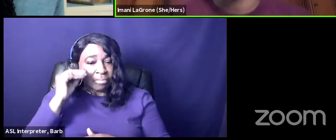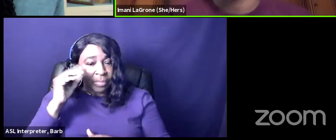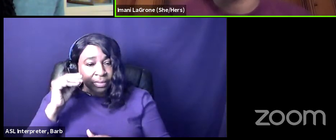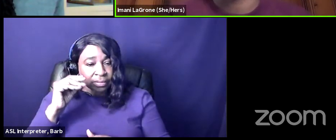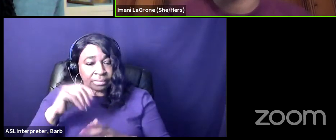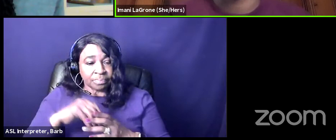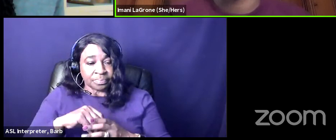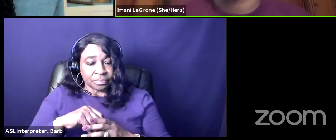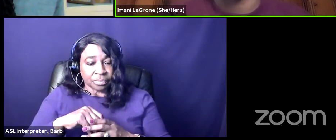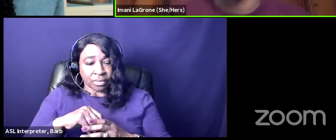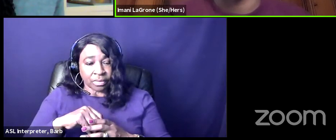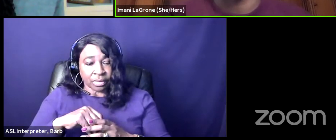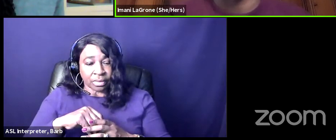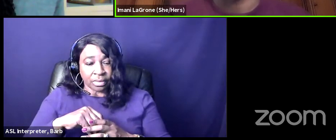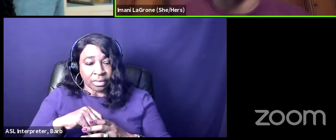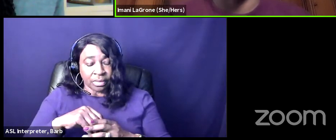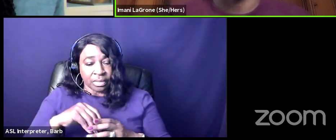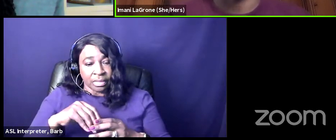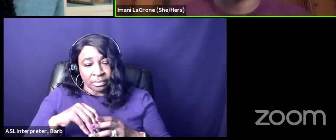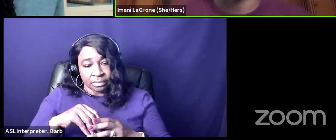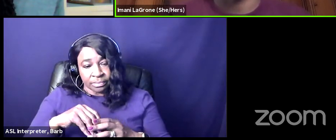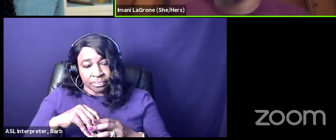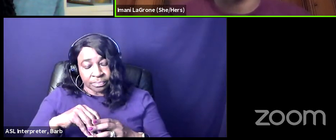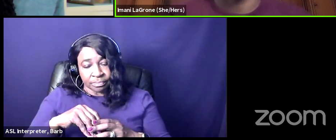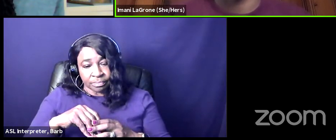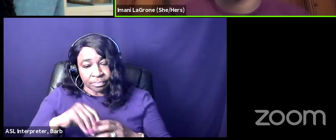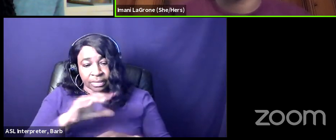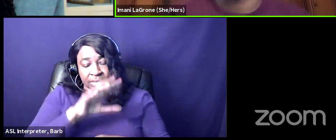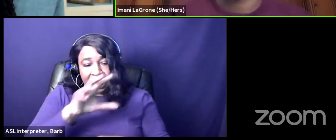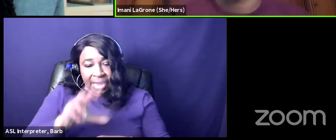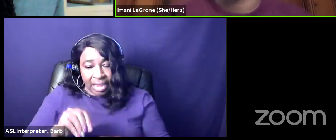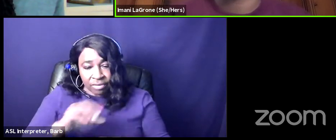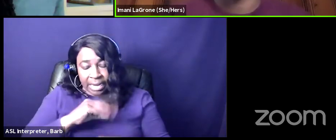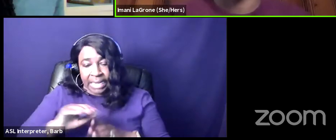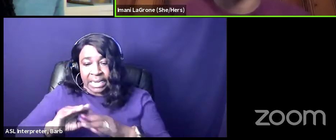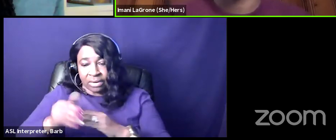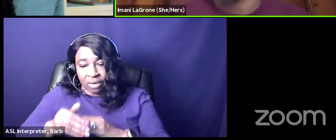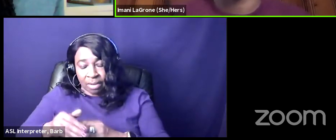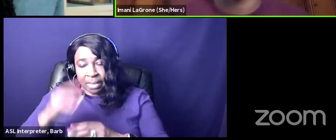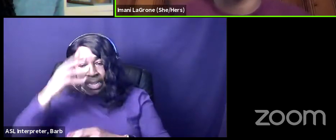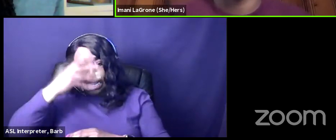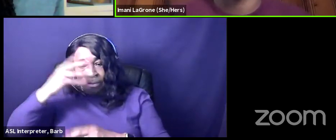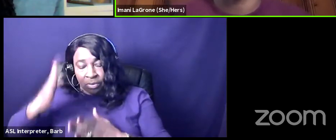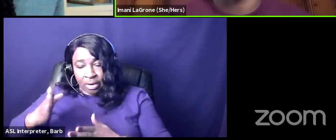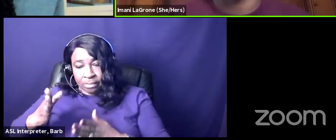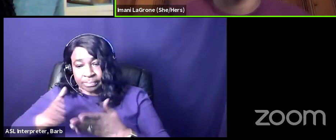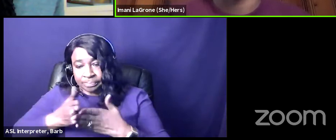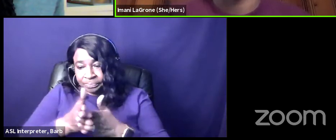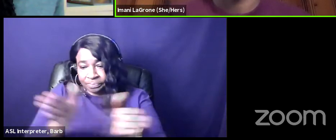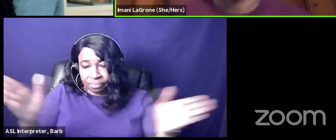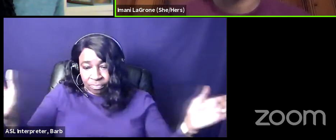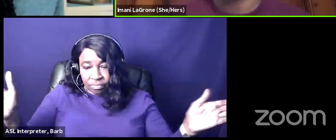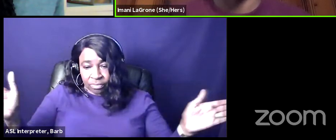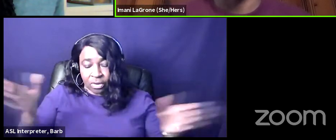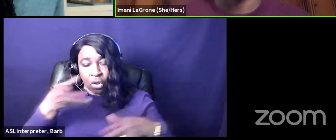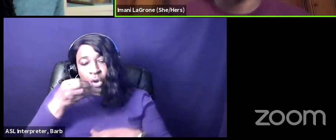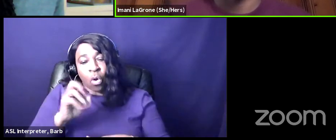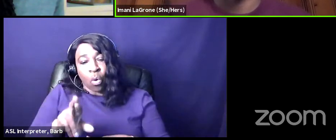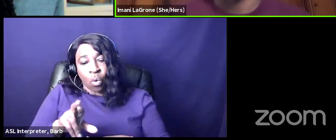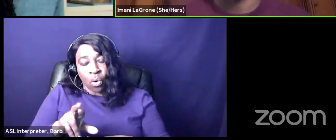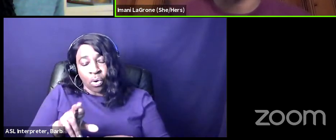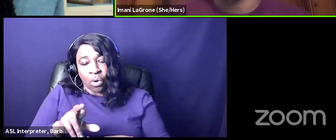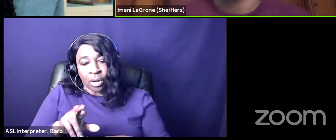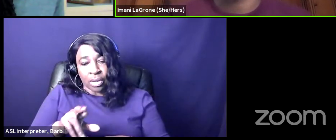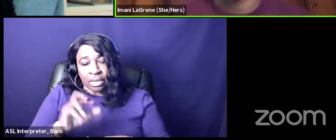pan-african student org that you mentioned the african and the caribbean immigrant students broke off into their own orgs did the black